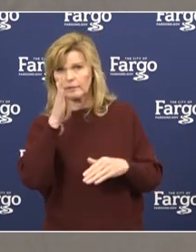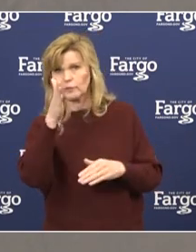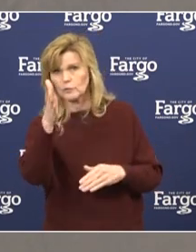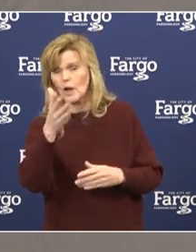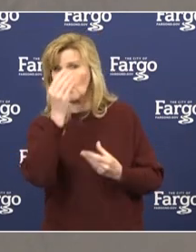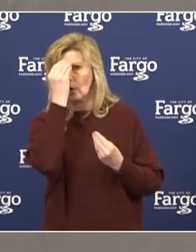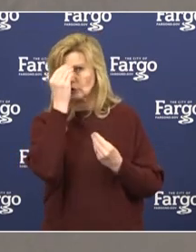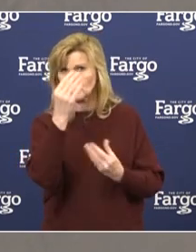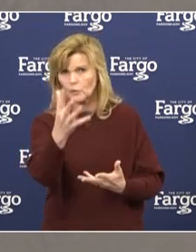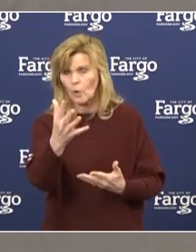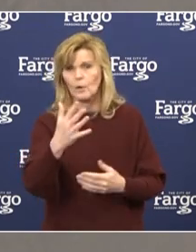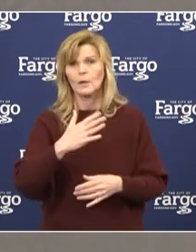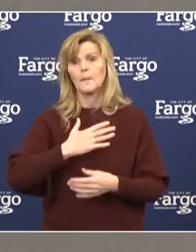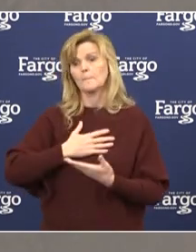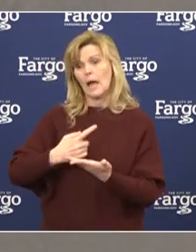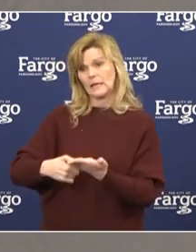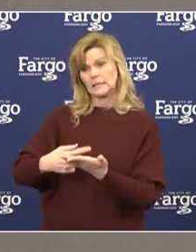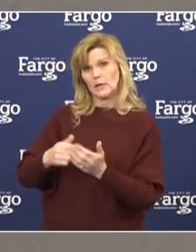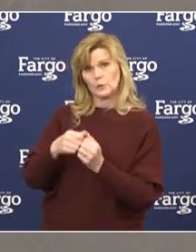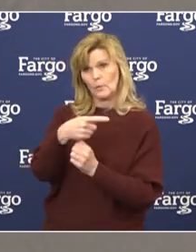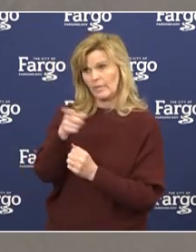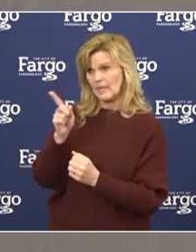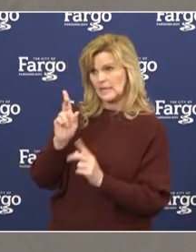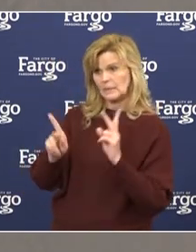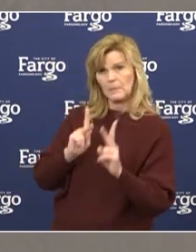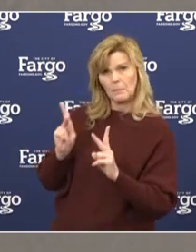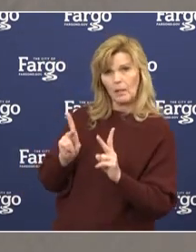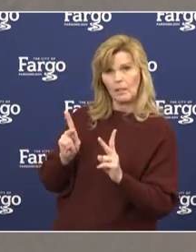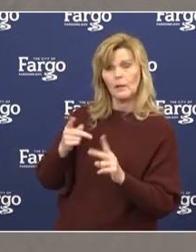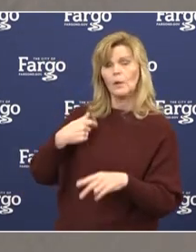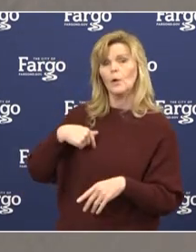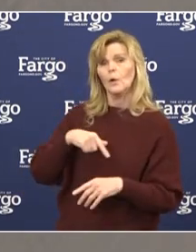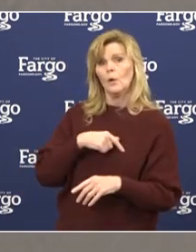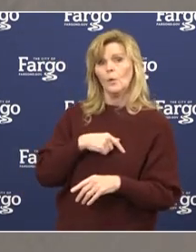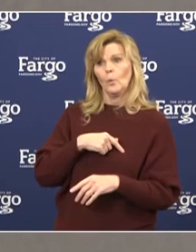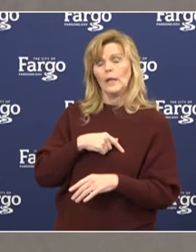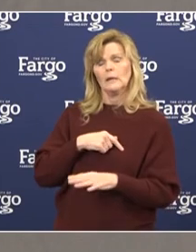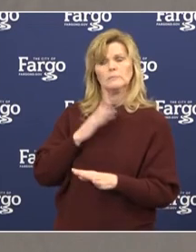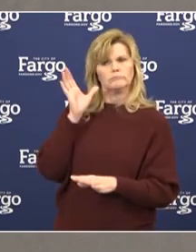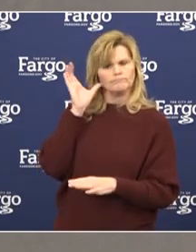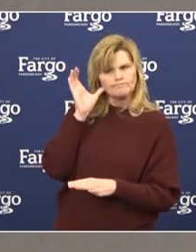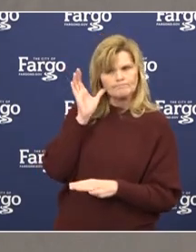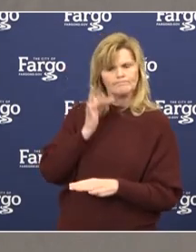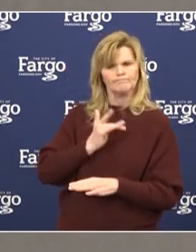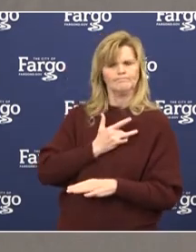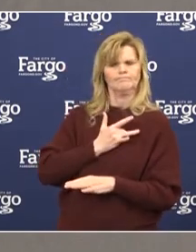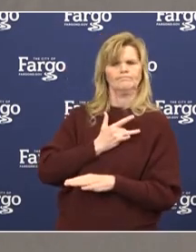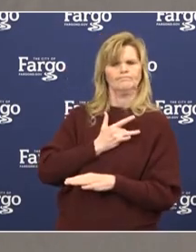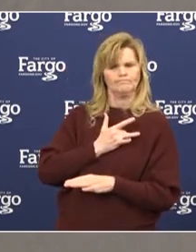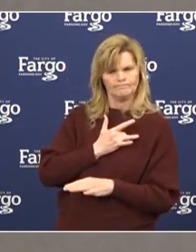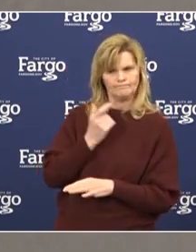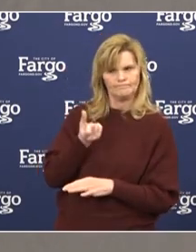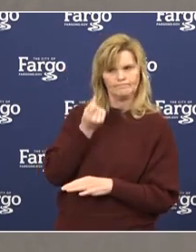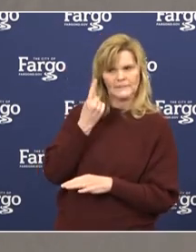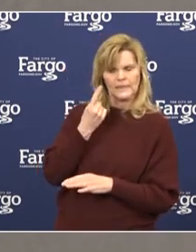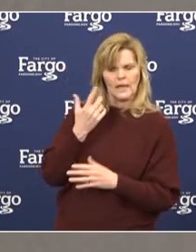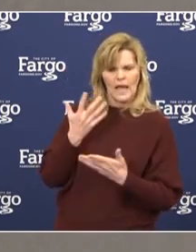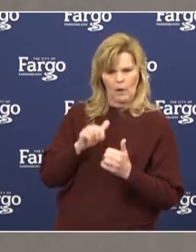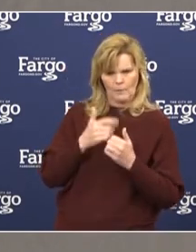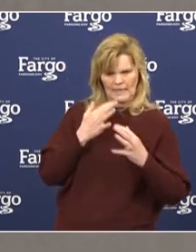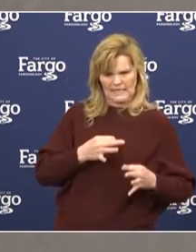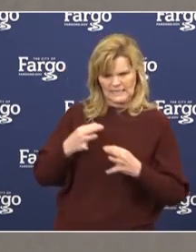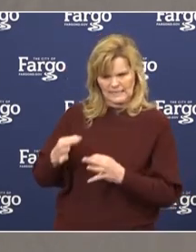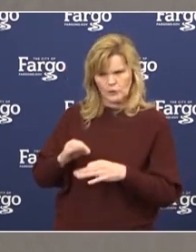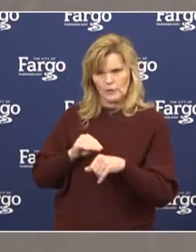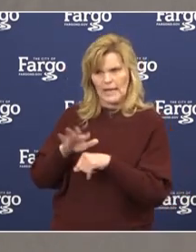know that in my conversations with a lot of these folks, we are very sensitive to those issues now and